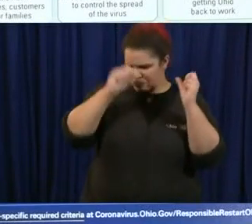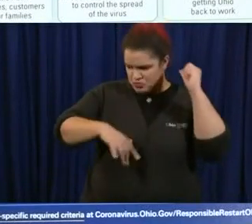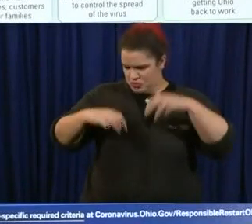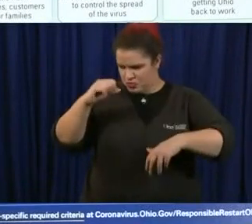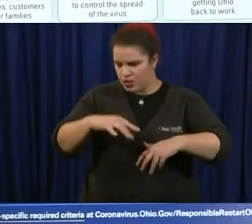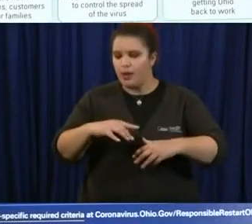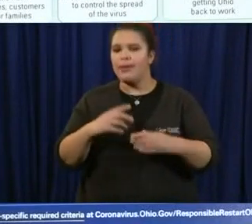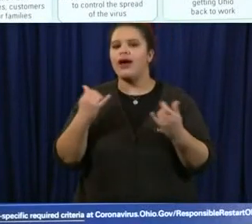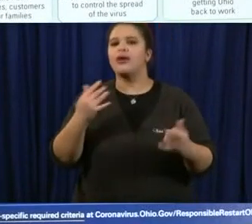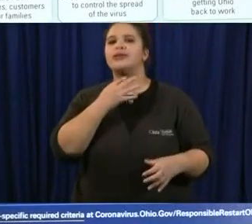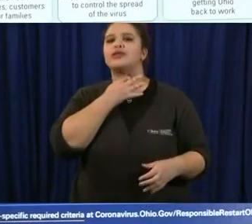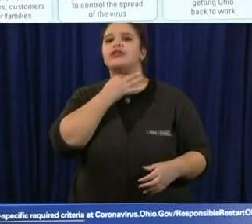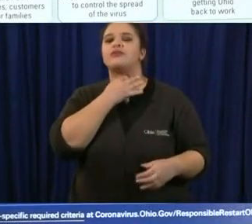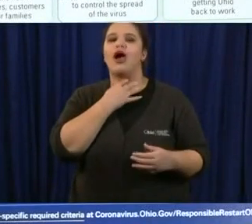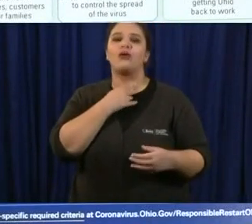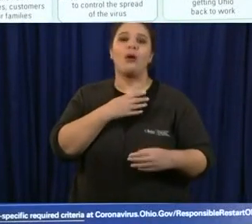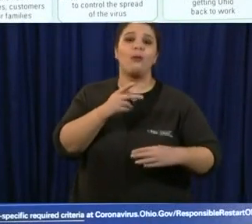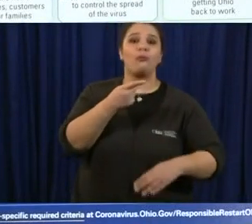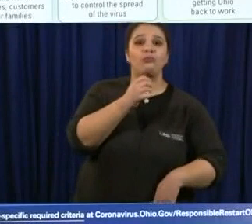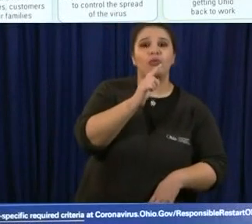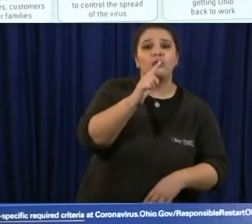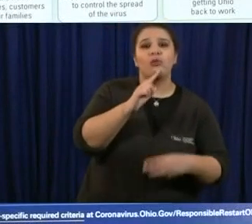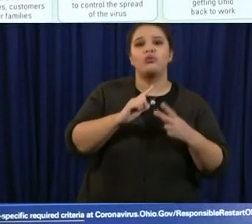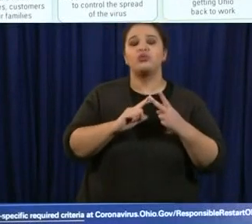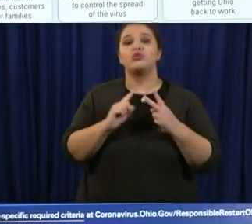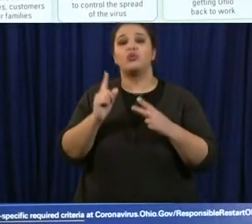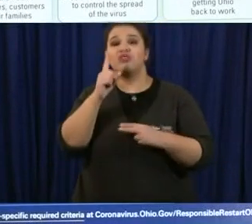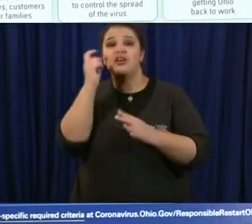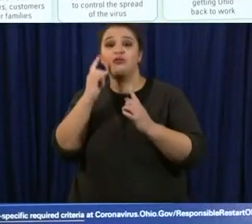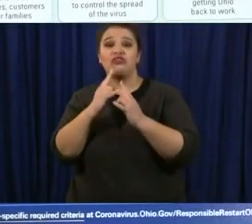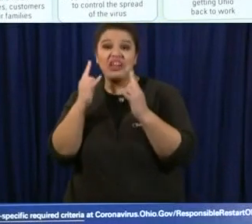summer camps with a decreased number of people there